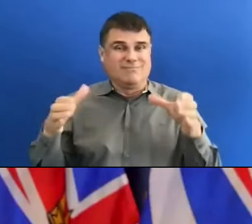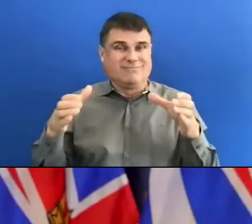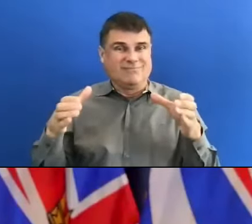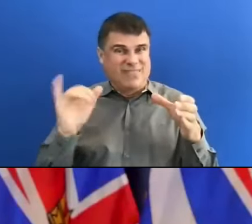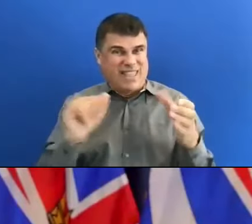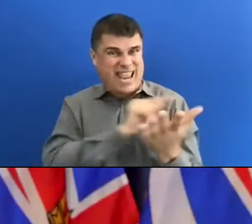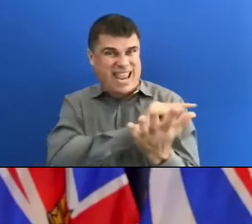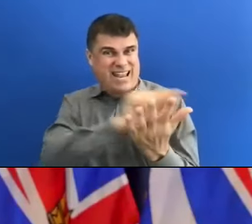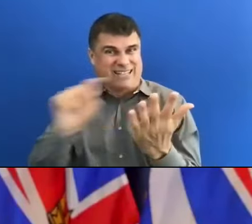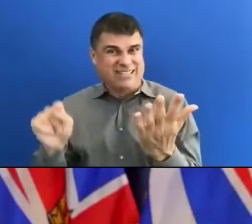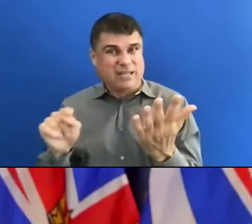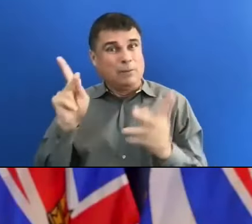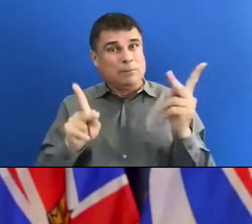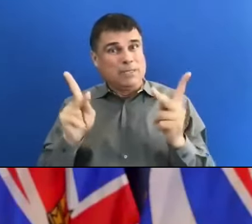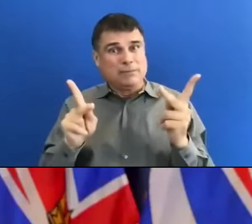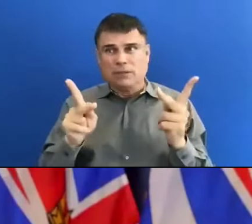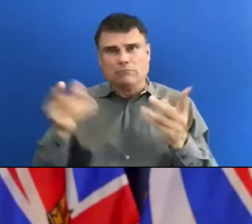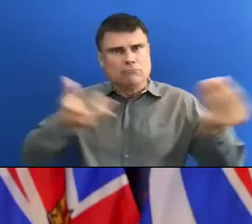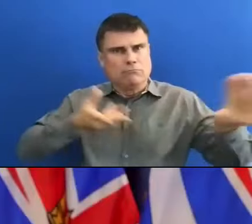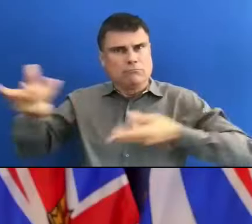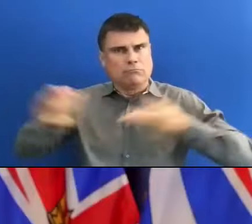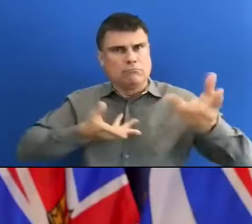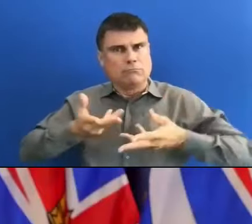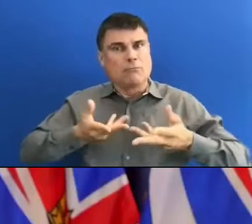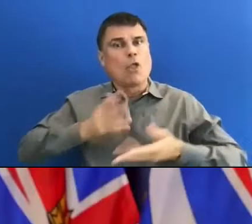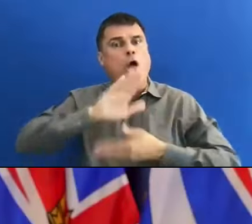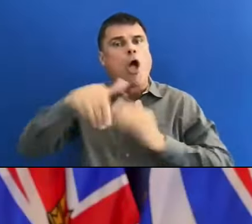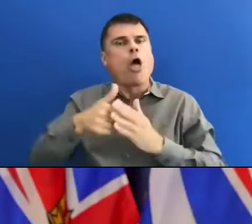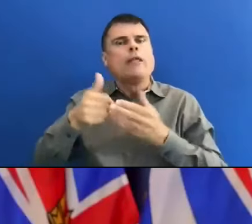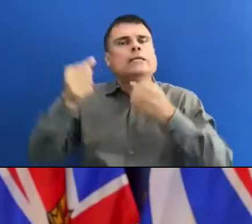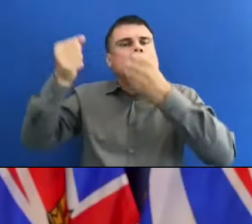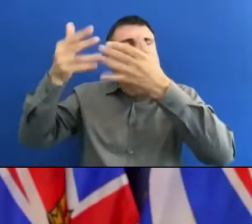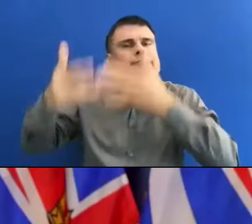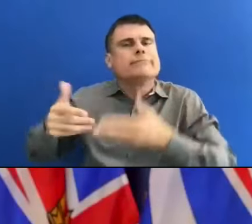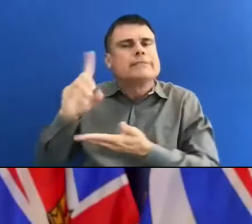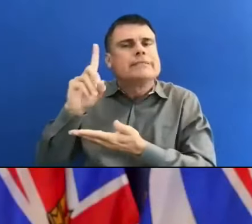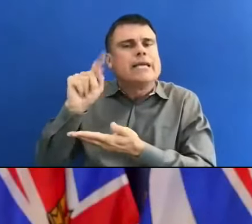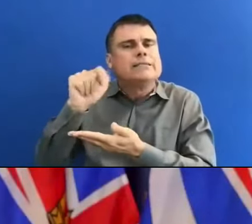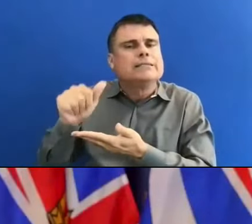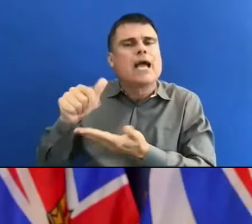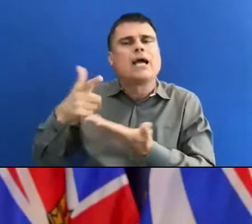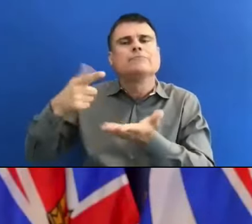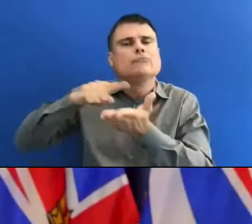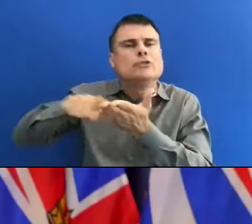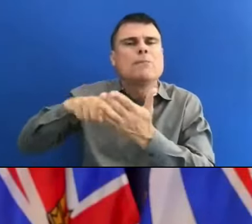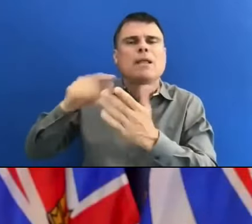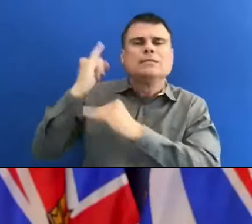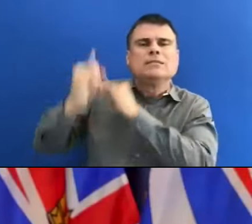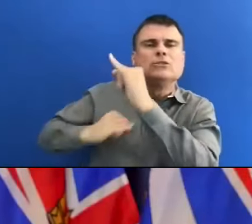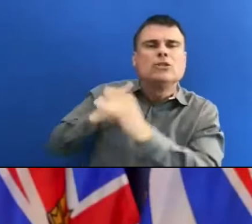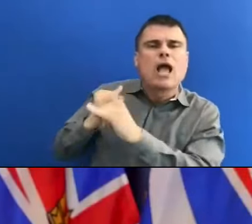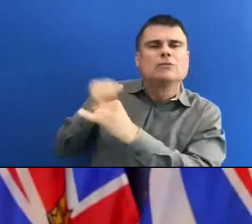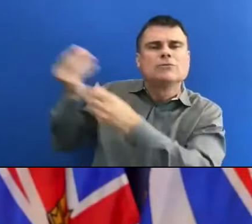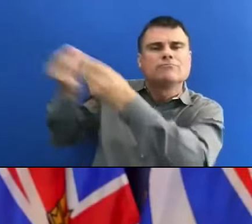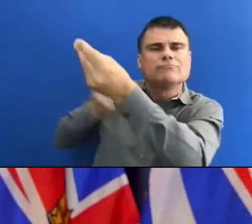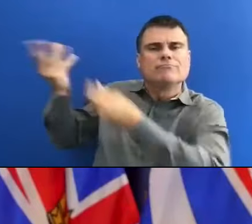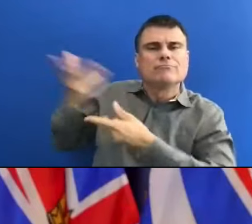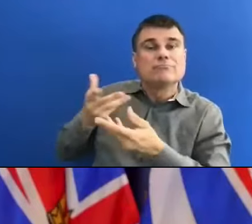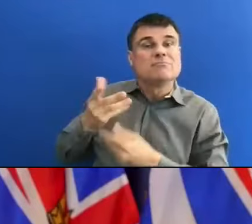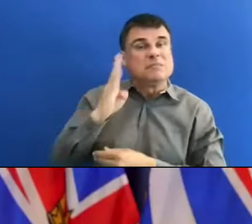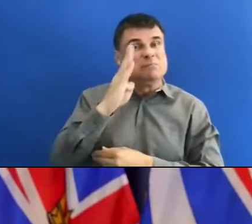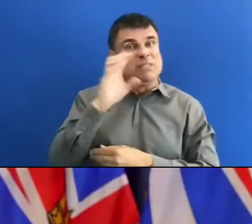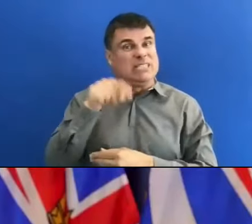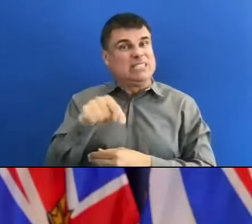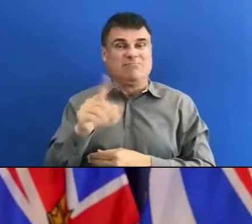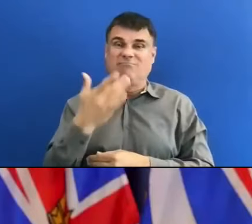we've seen, not just here, not just across the country, but internationally. British Columbians have been so well-served, so well-served by our